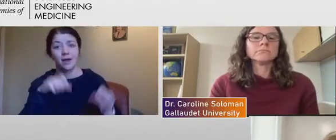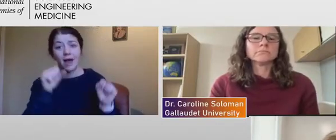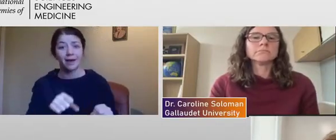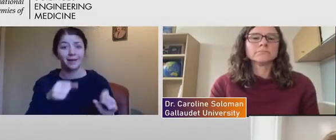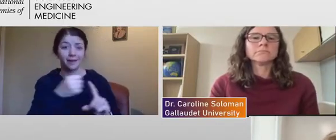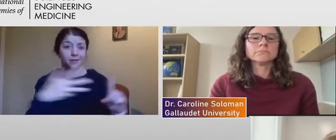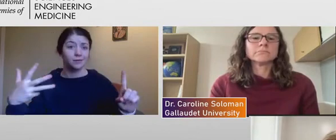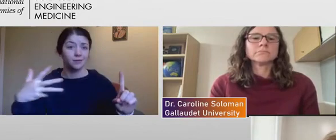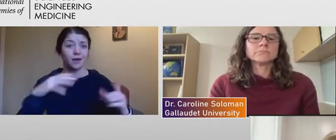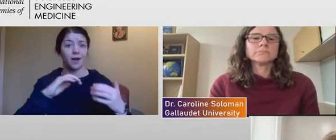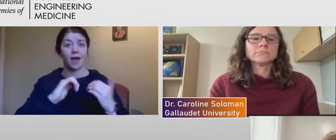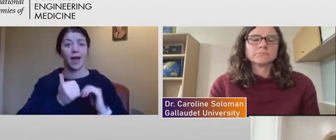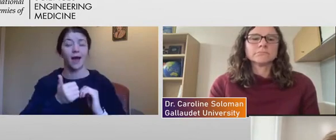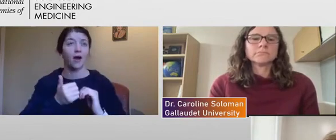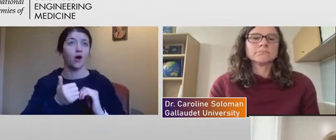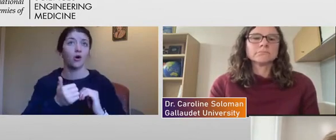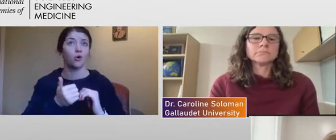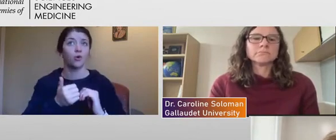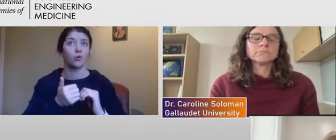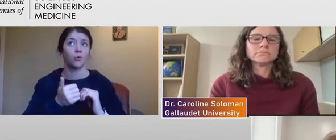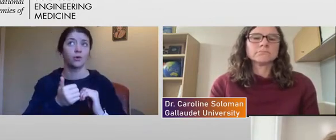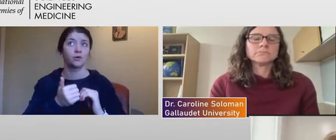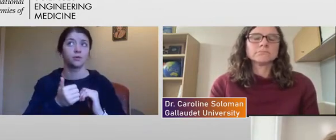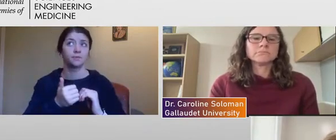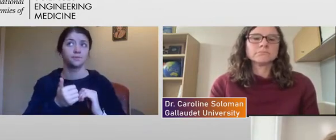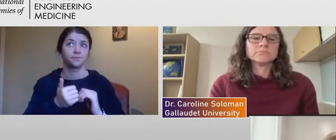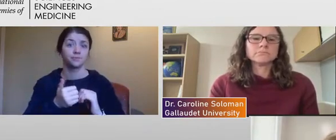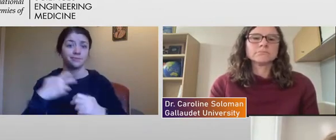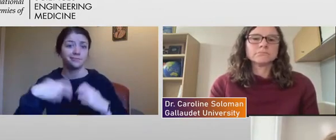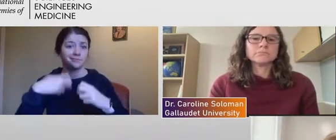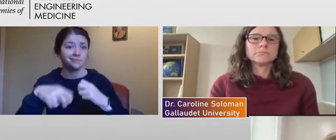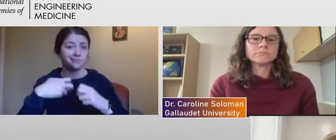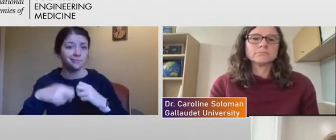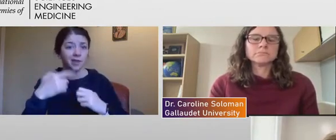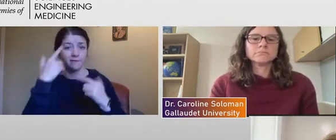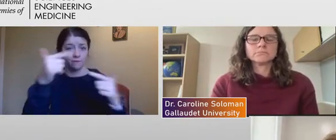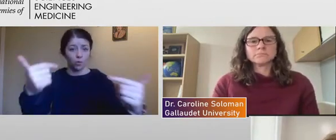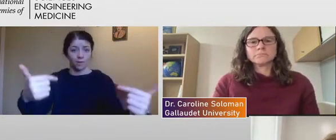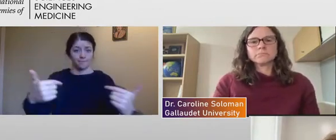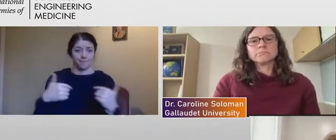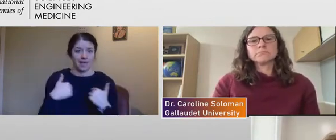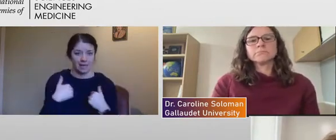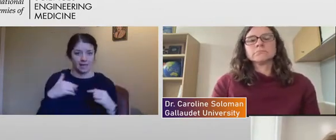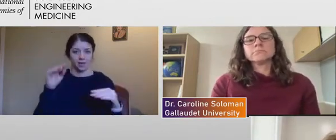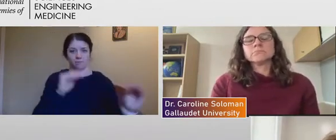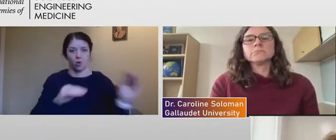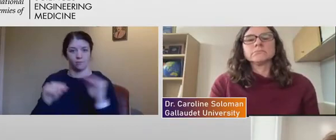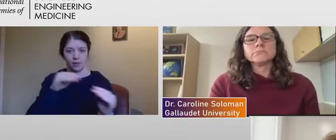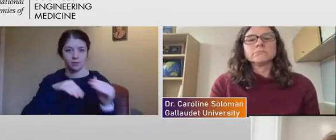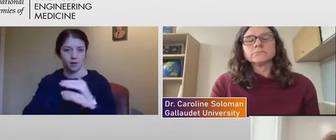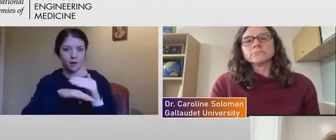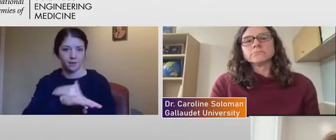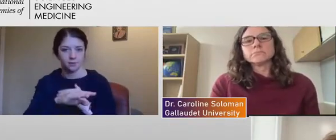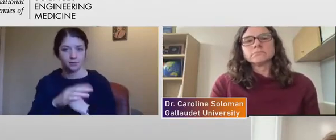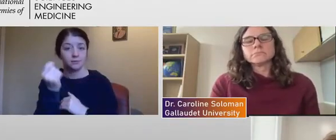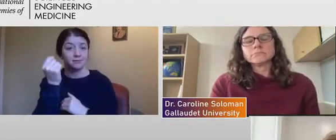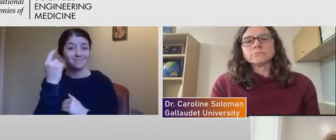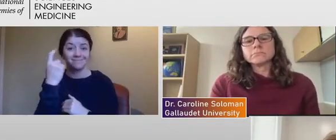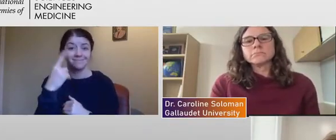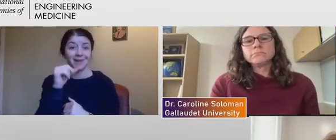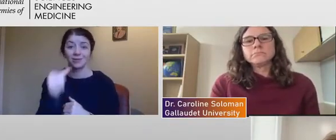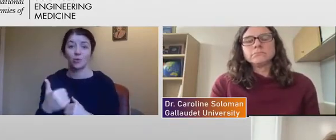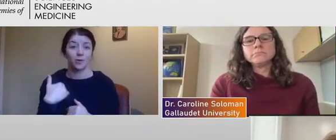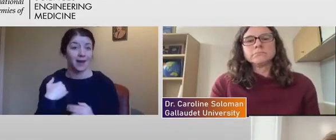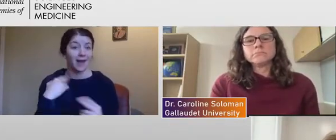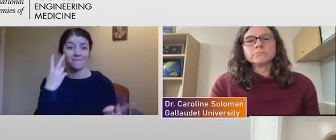you know, the difficult things that are, the things that are difficult for me to access, but I don't have, you know, a visual